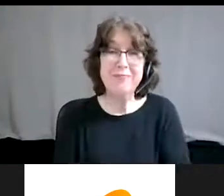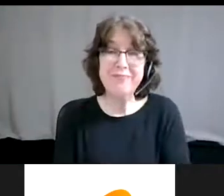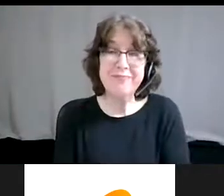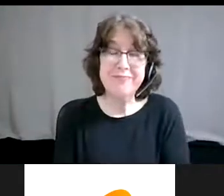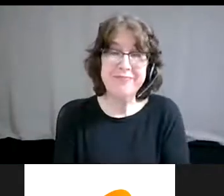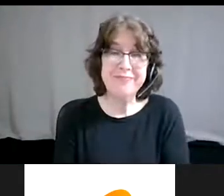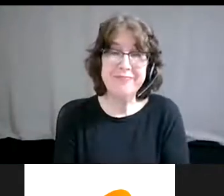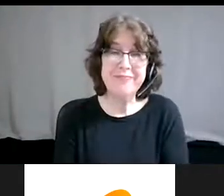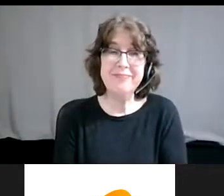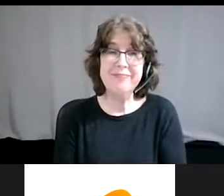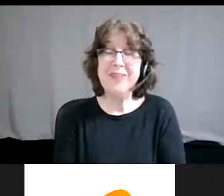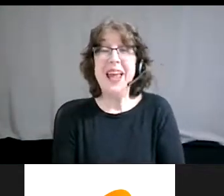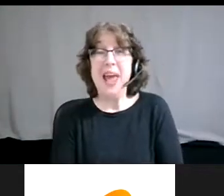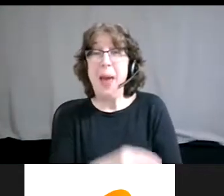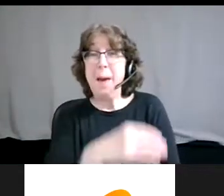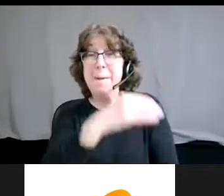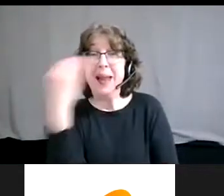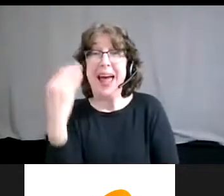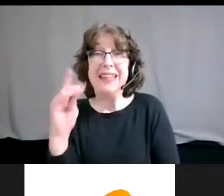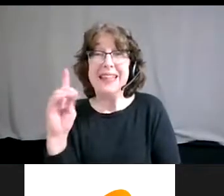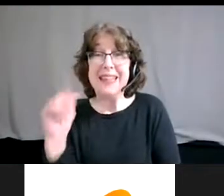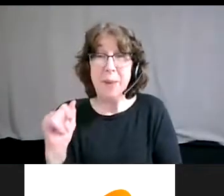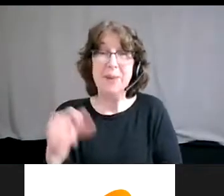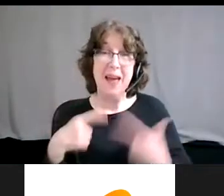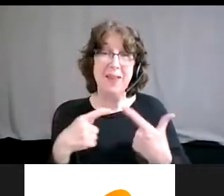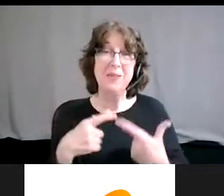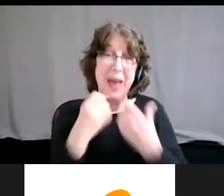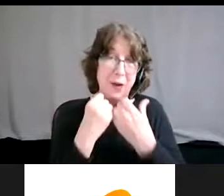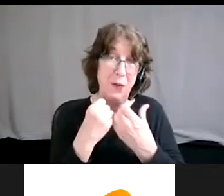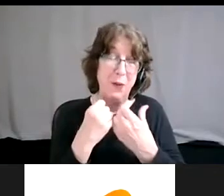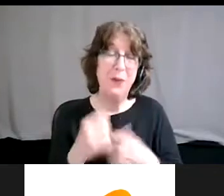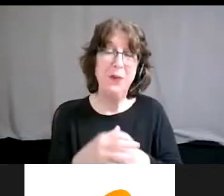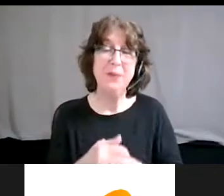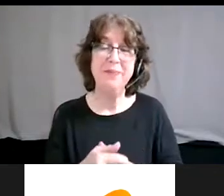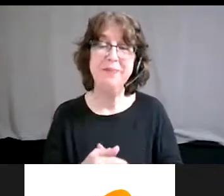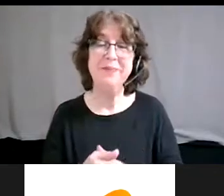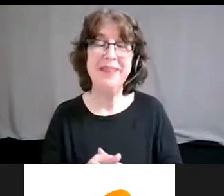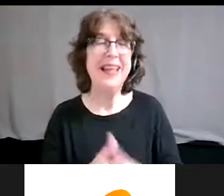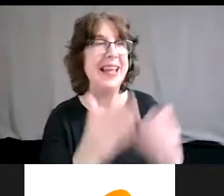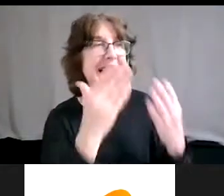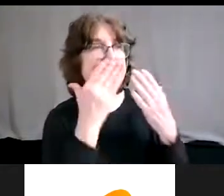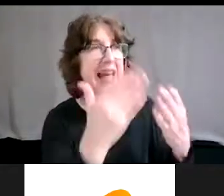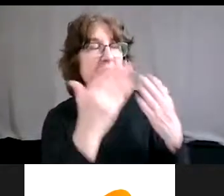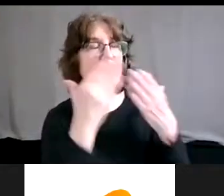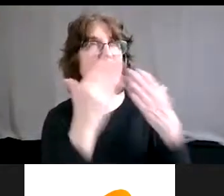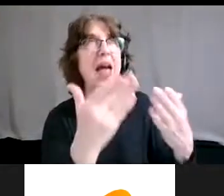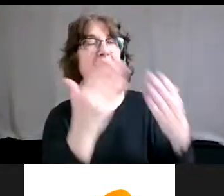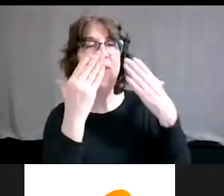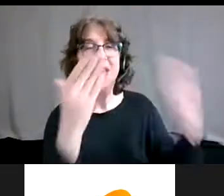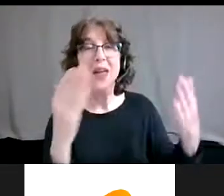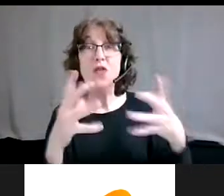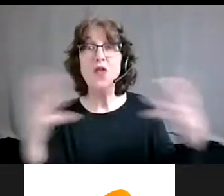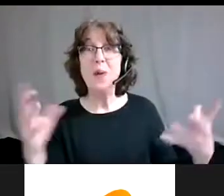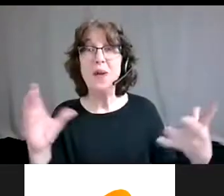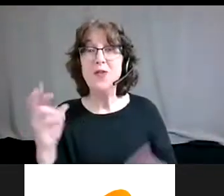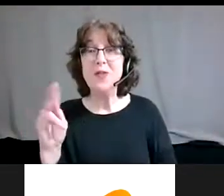Black Disabled Lives Matter. Definitely. Definitely. Thank you again so much, Christiana. Um, there's a lot